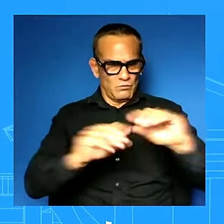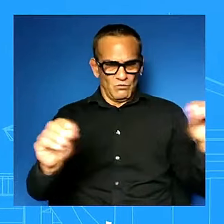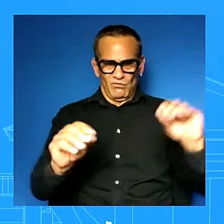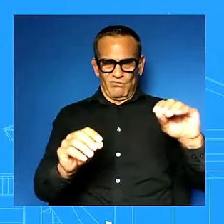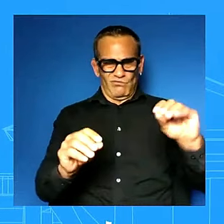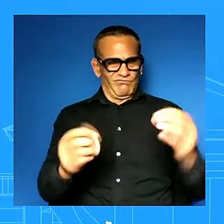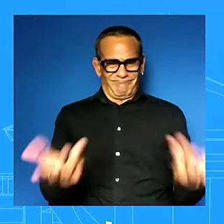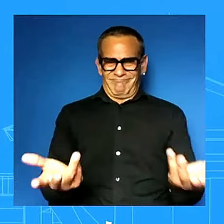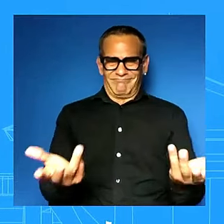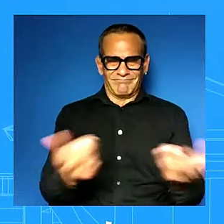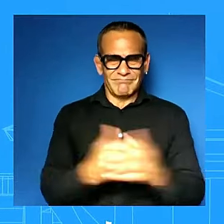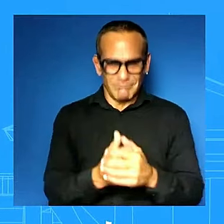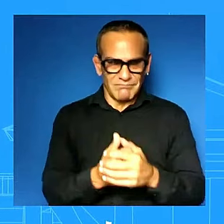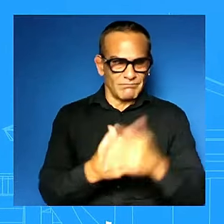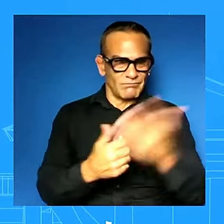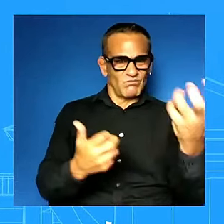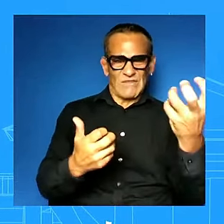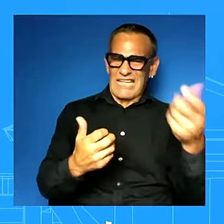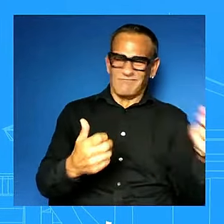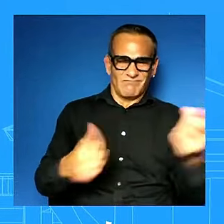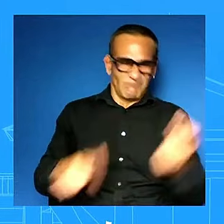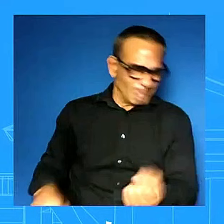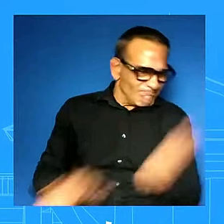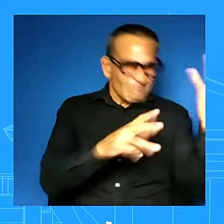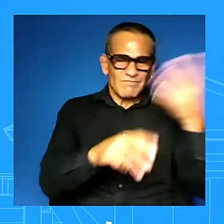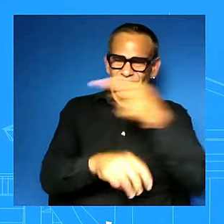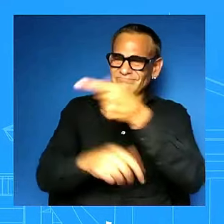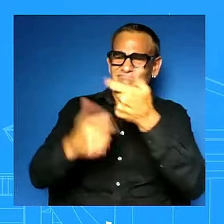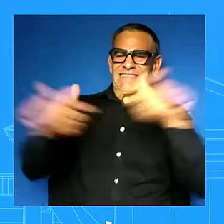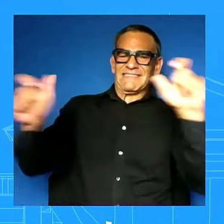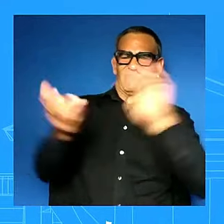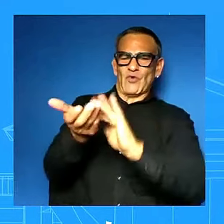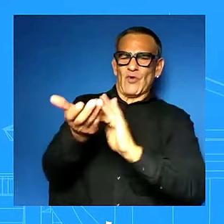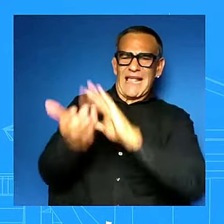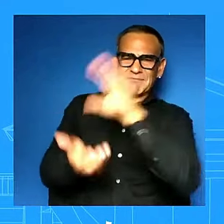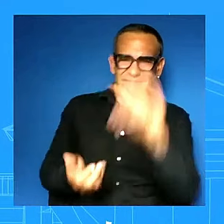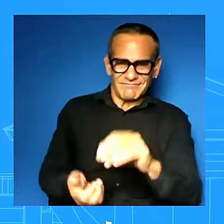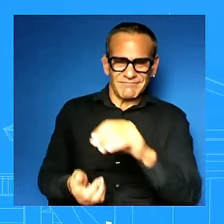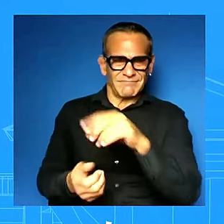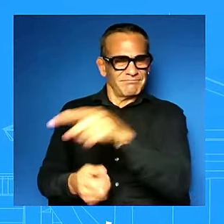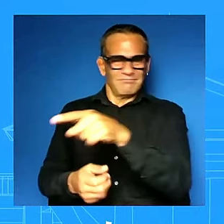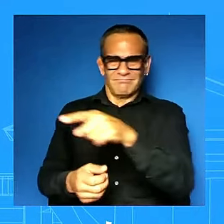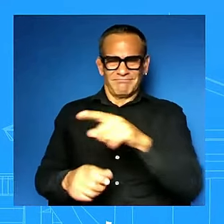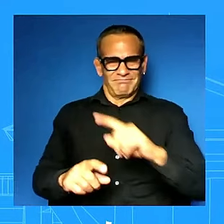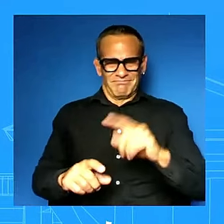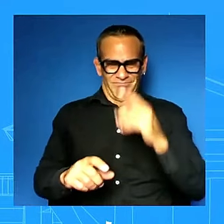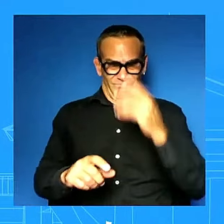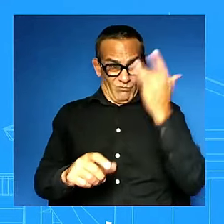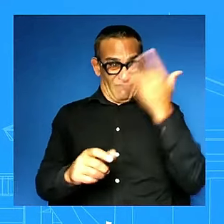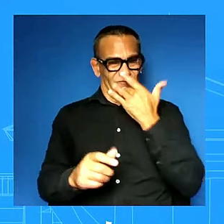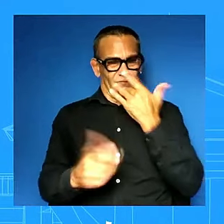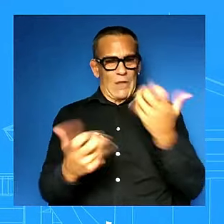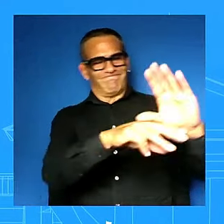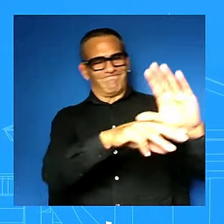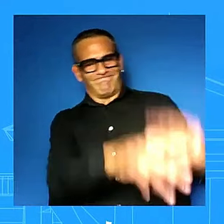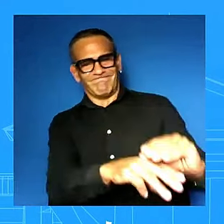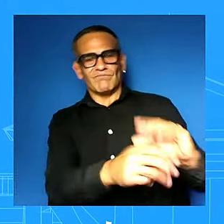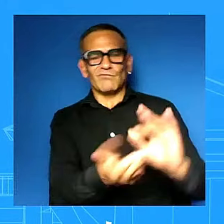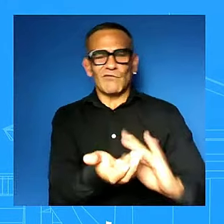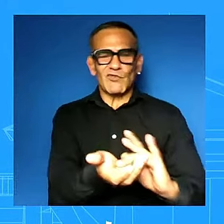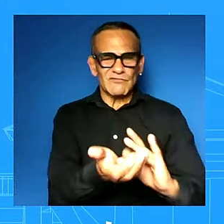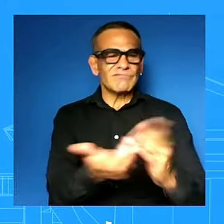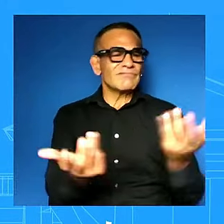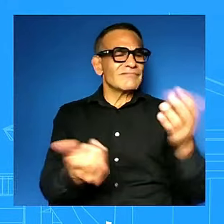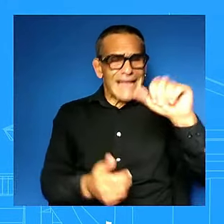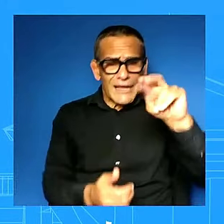that that's going to lower cost for americans we're talking about important drugs cancer drugs diabetes we're talking about tapping insulin